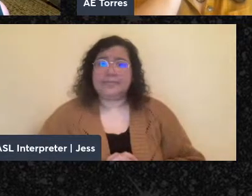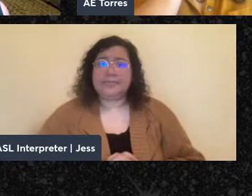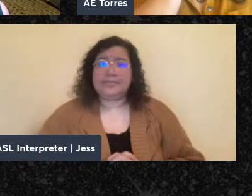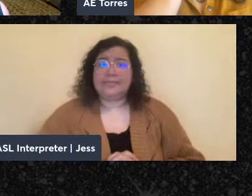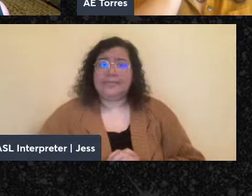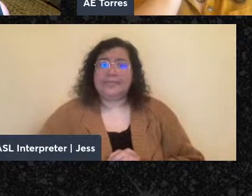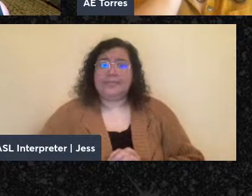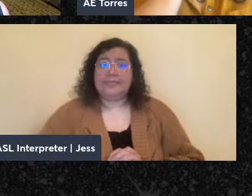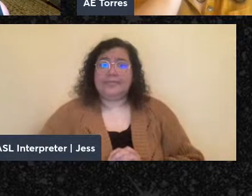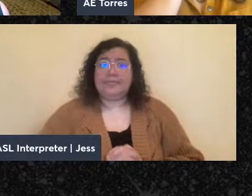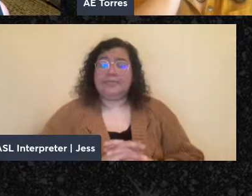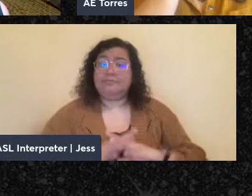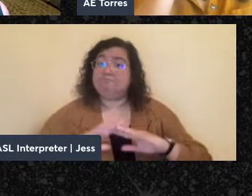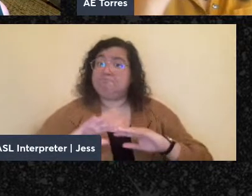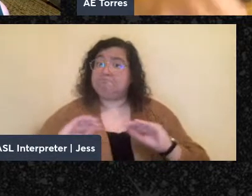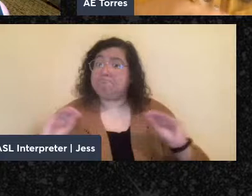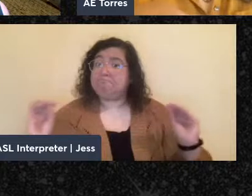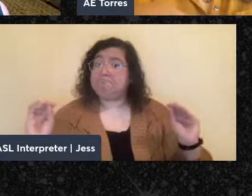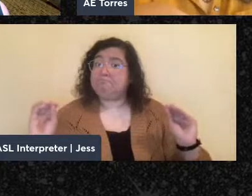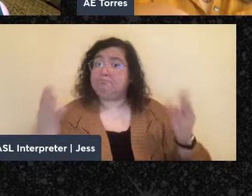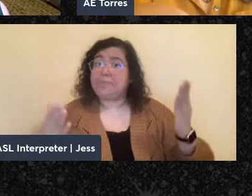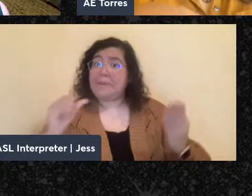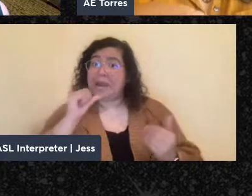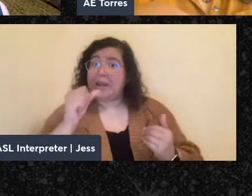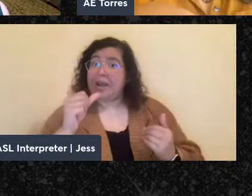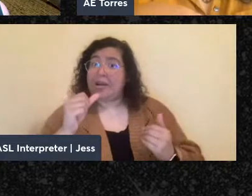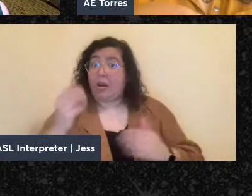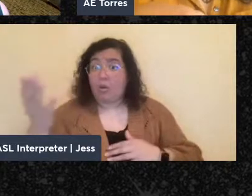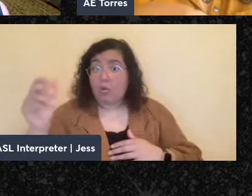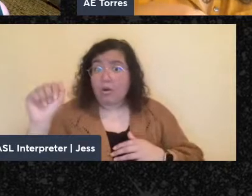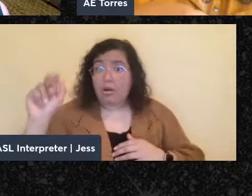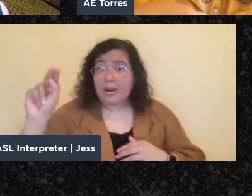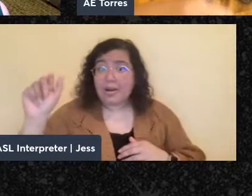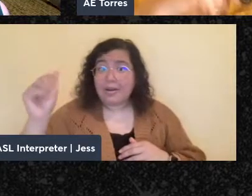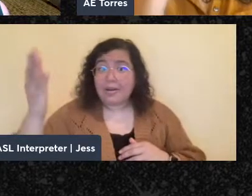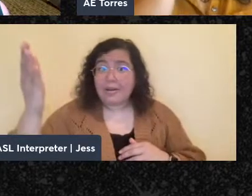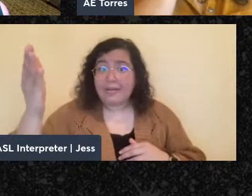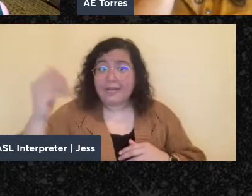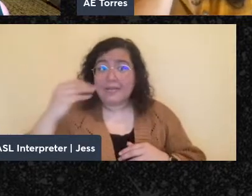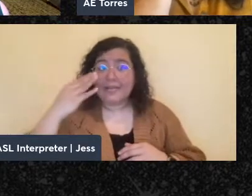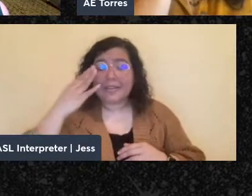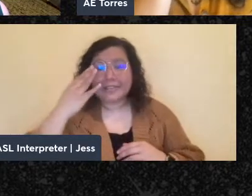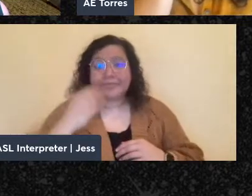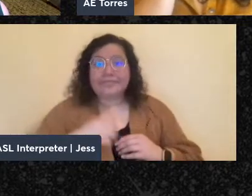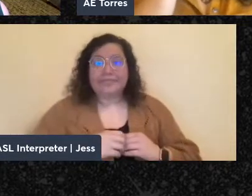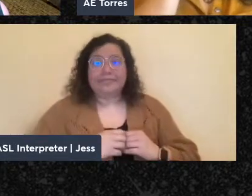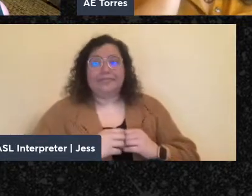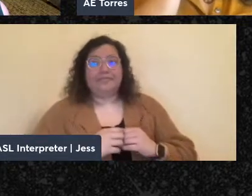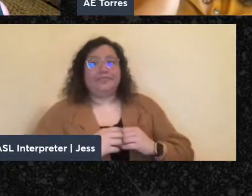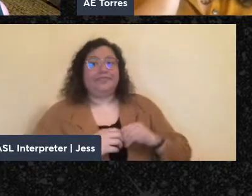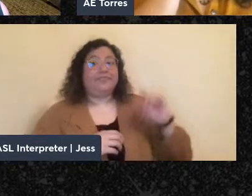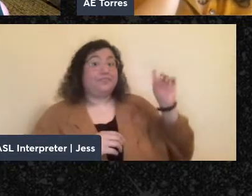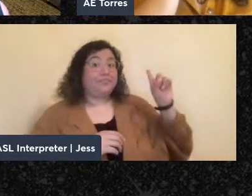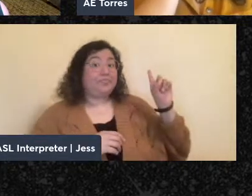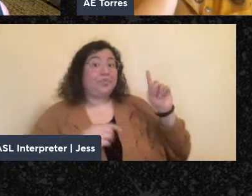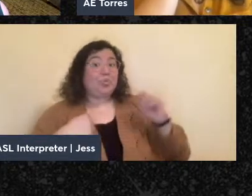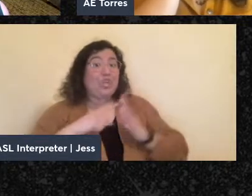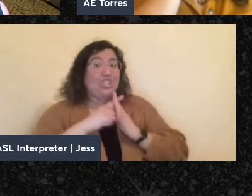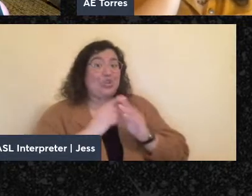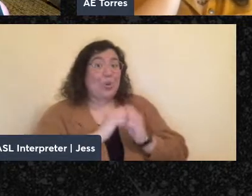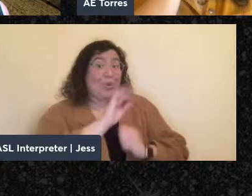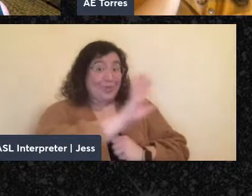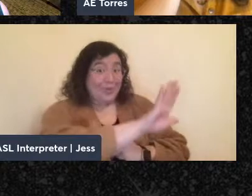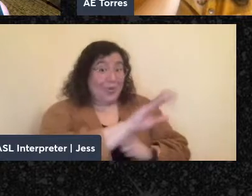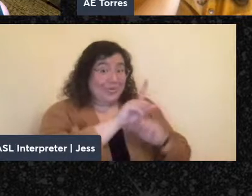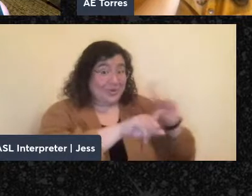All right. Maybe not. Anna, did you want to? Oh, I think maybe we can start with your questions.